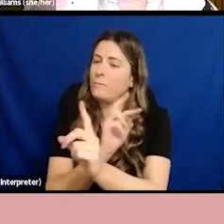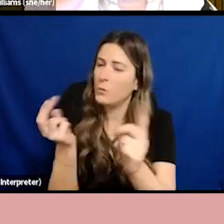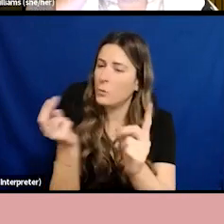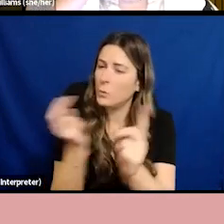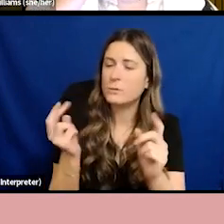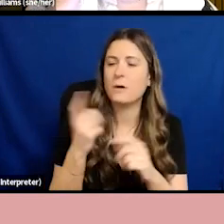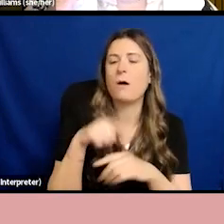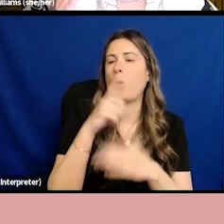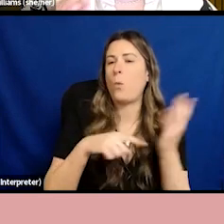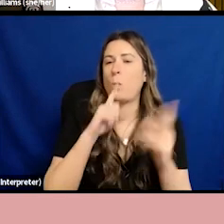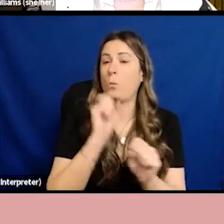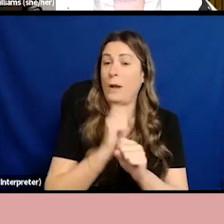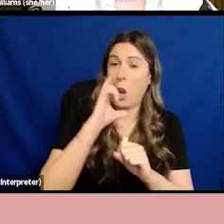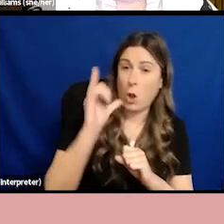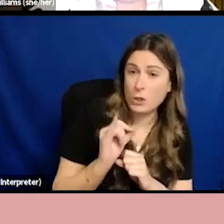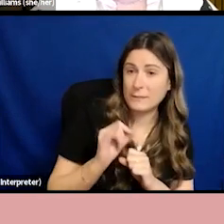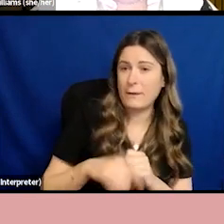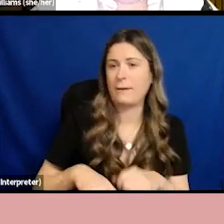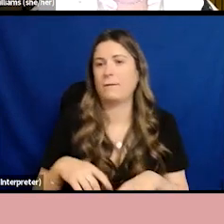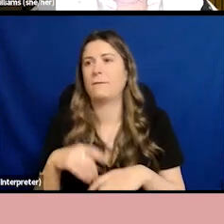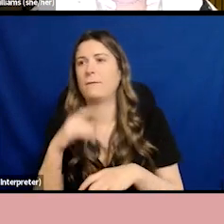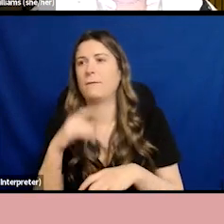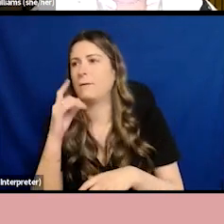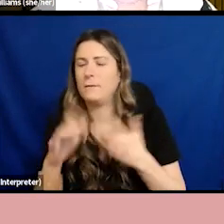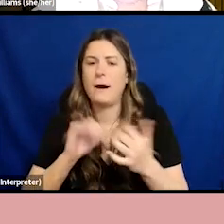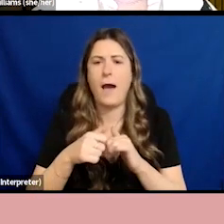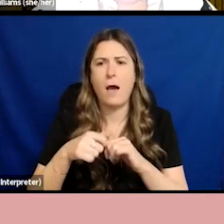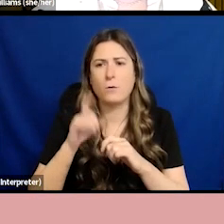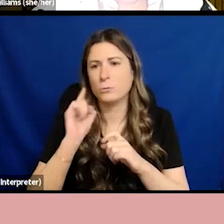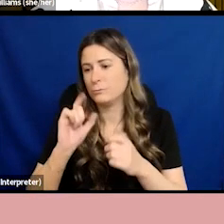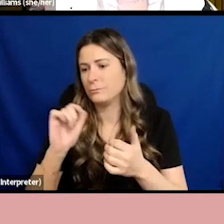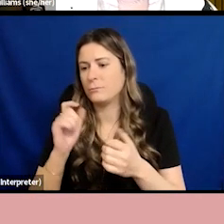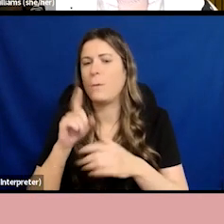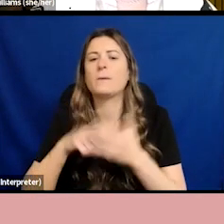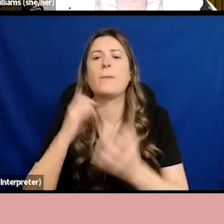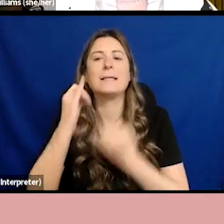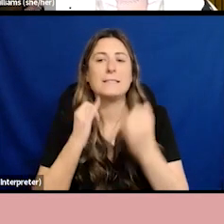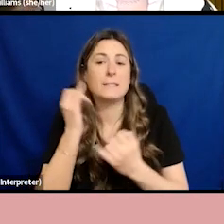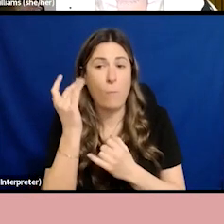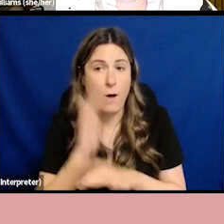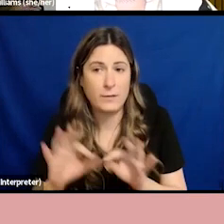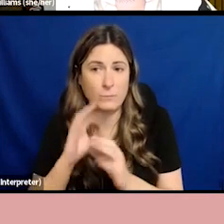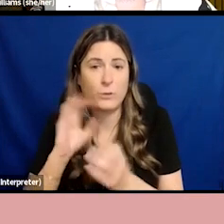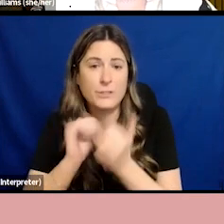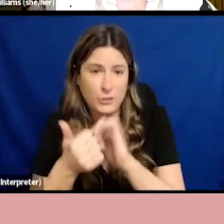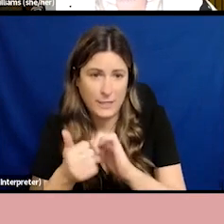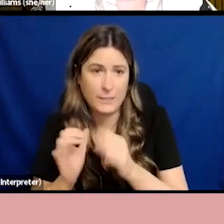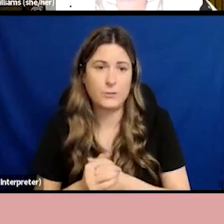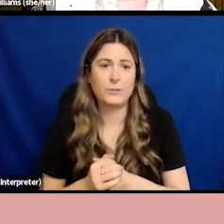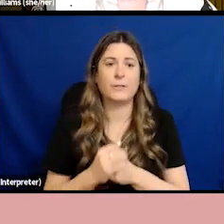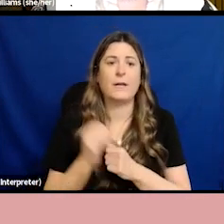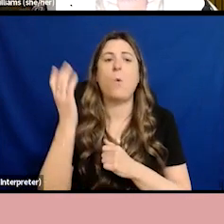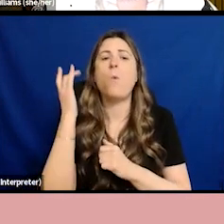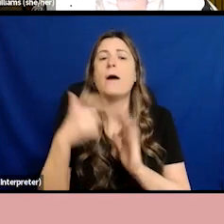So onto allyship. What's the deal with it? Why do we need it? We need it because the current landscape is